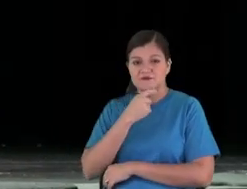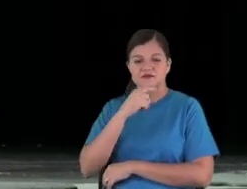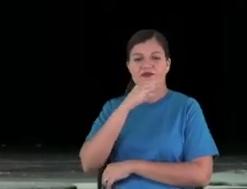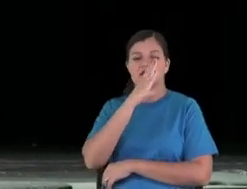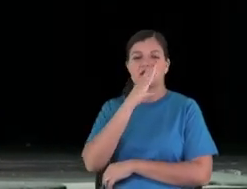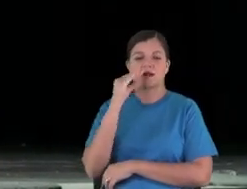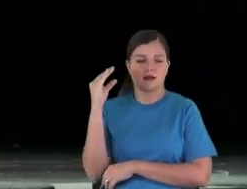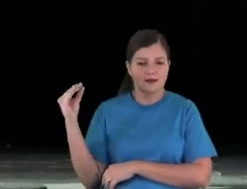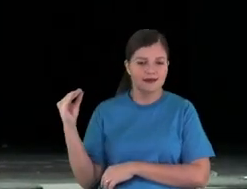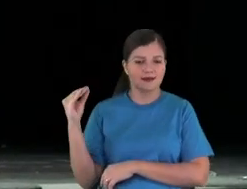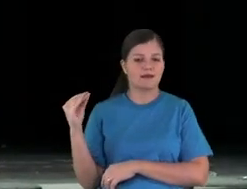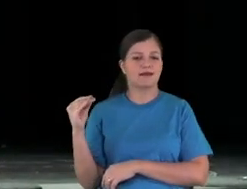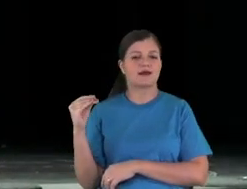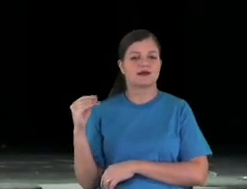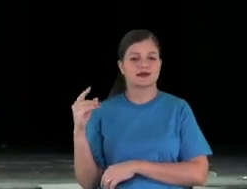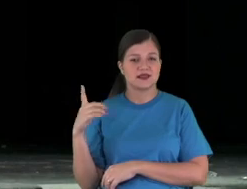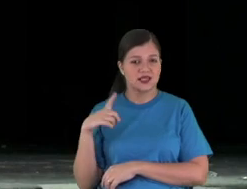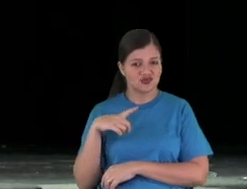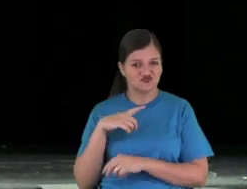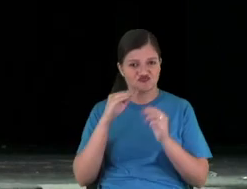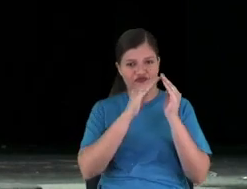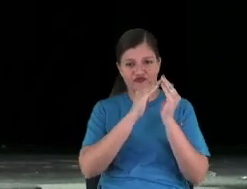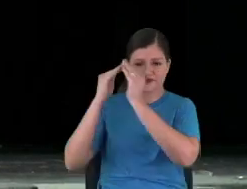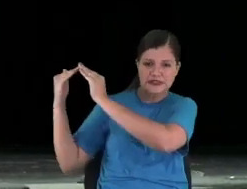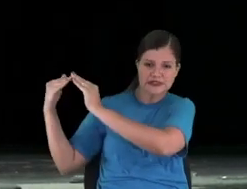we used to play that.